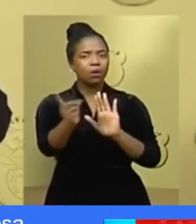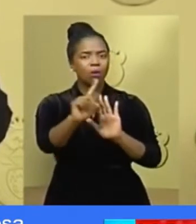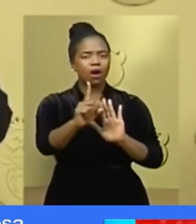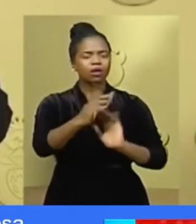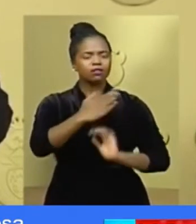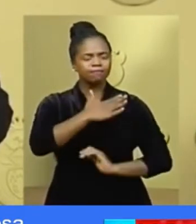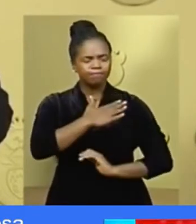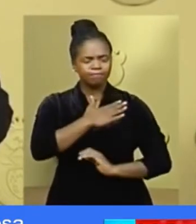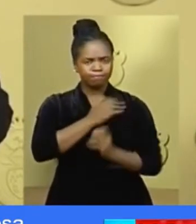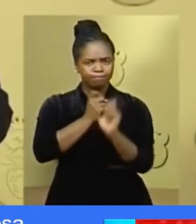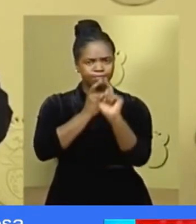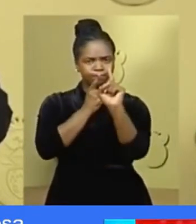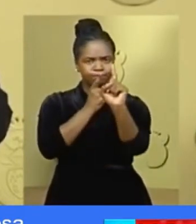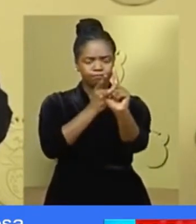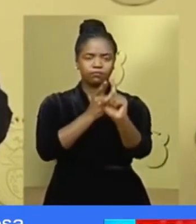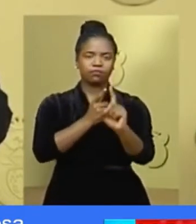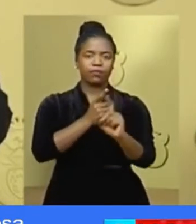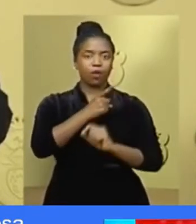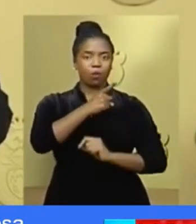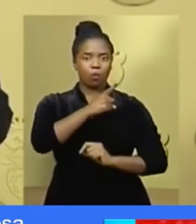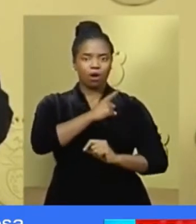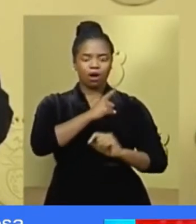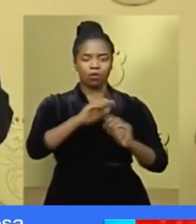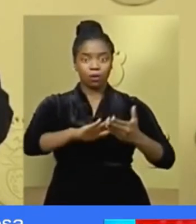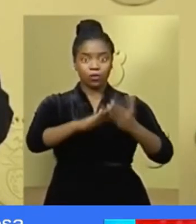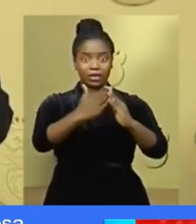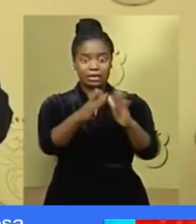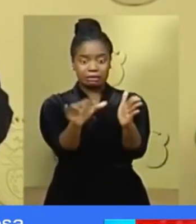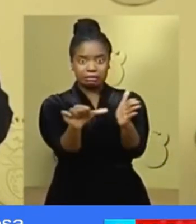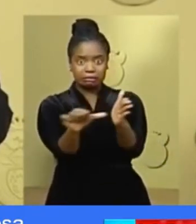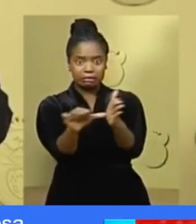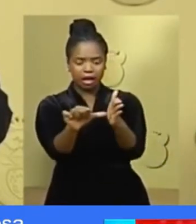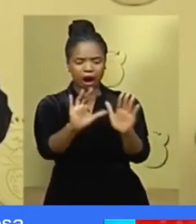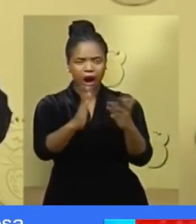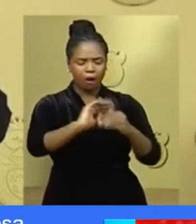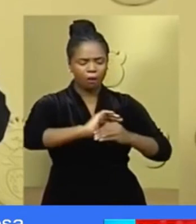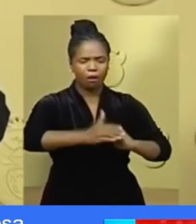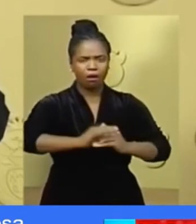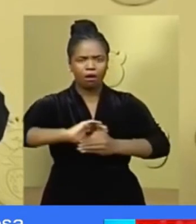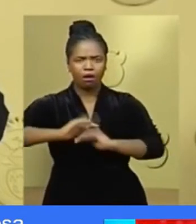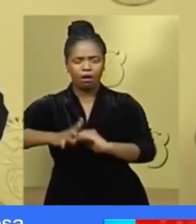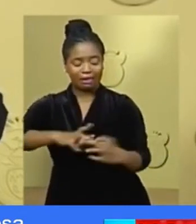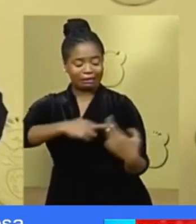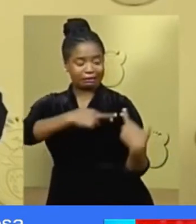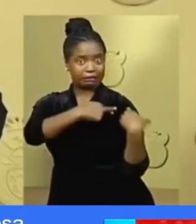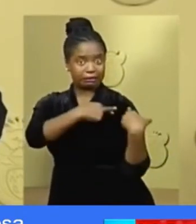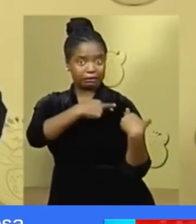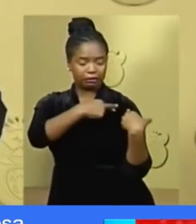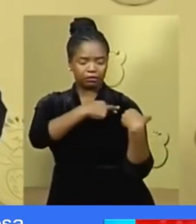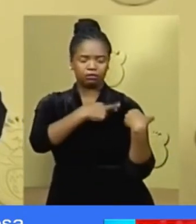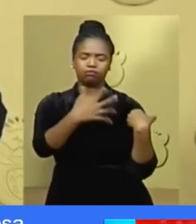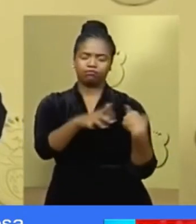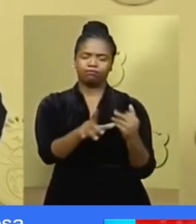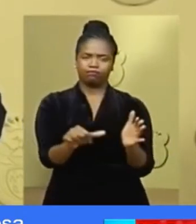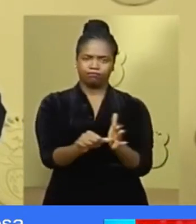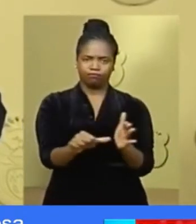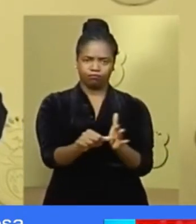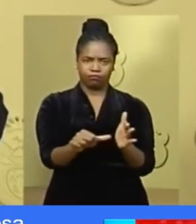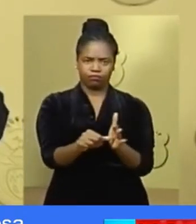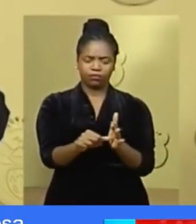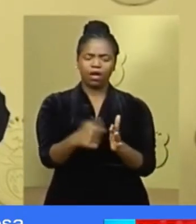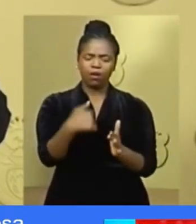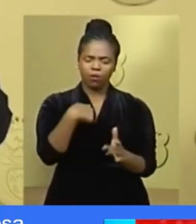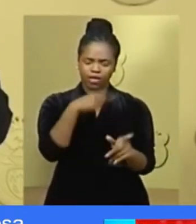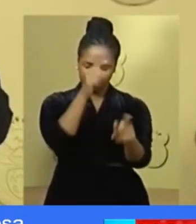sense of purpose, their sense of community, and their sense of responsibility. For this,